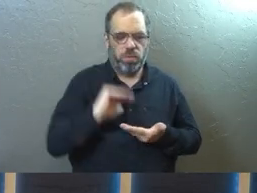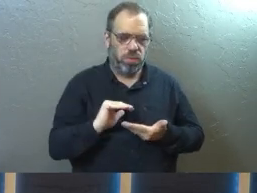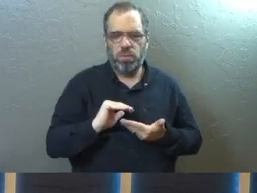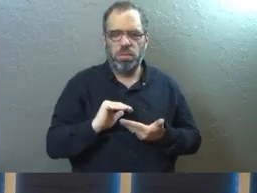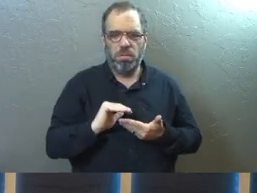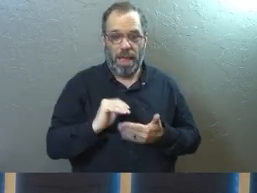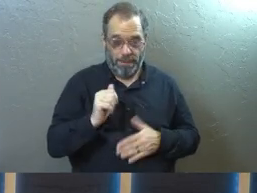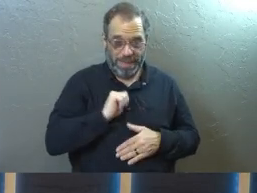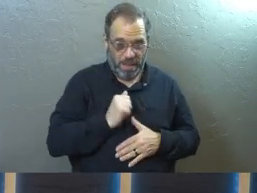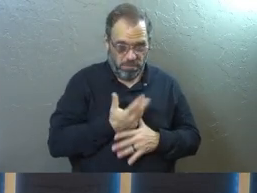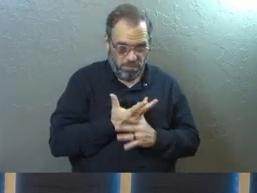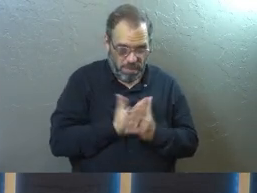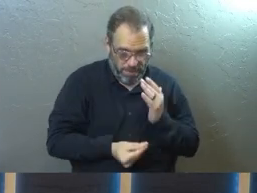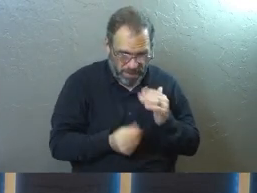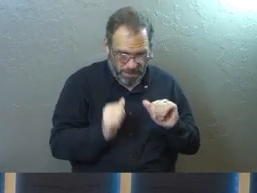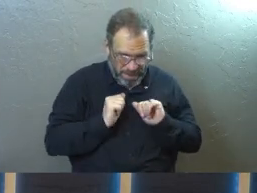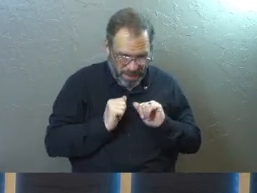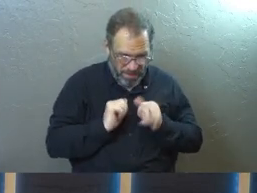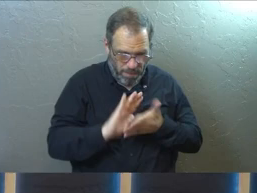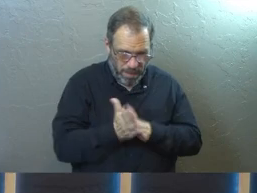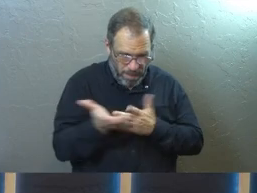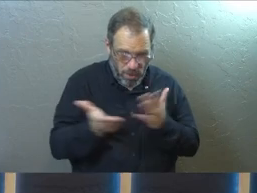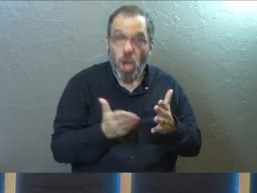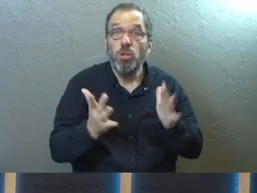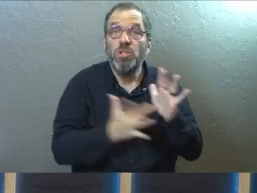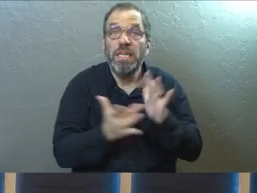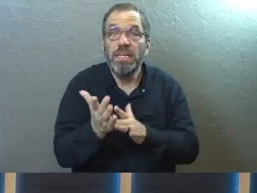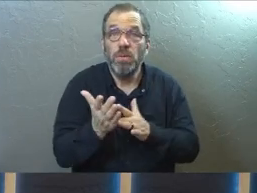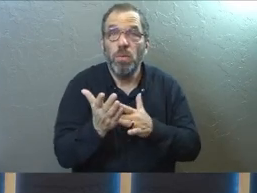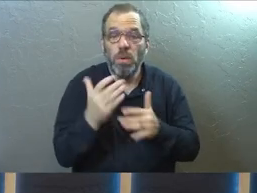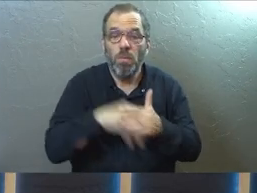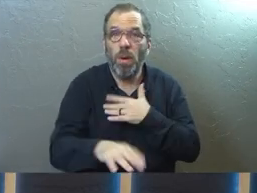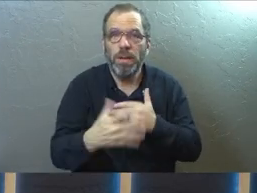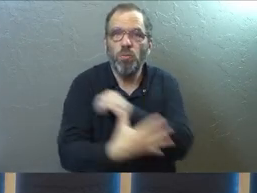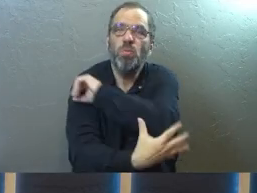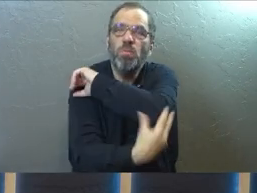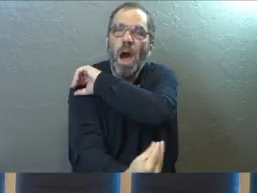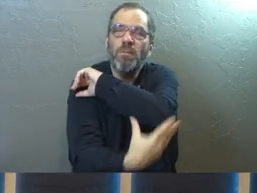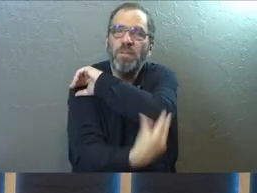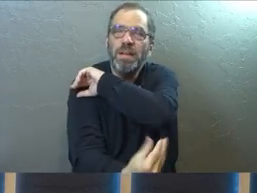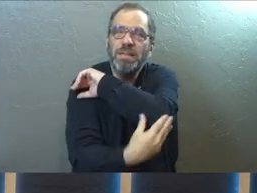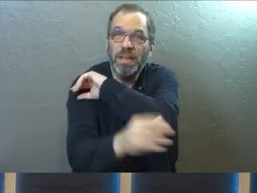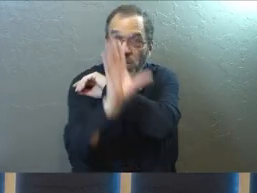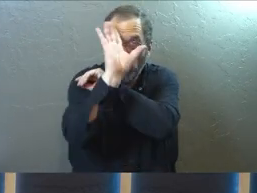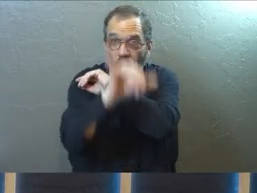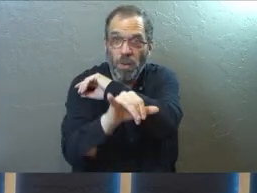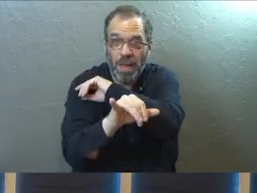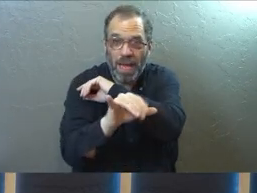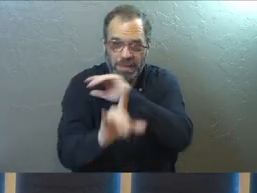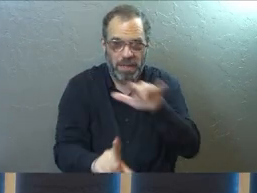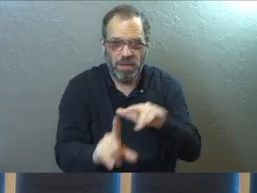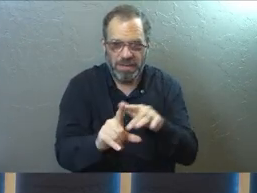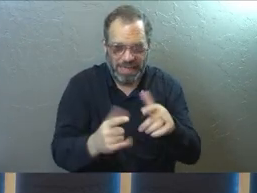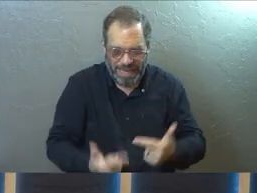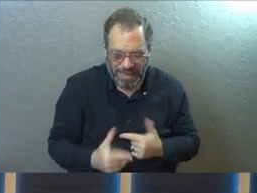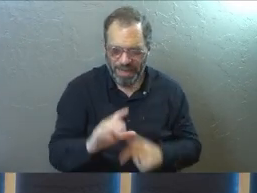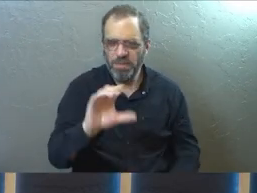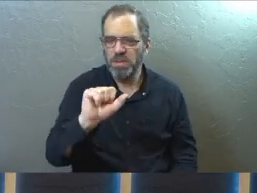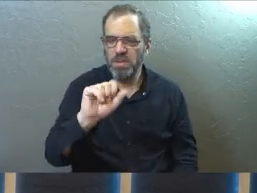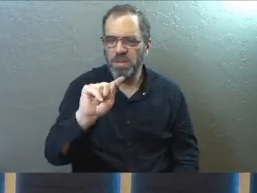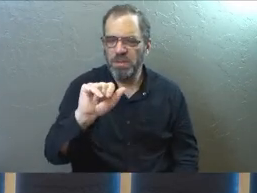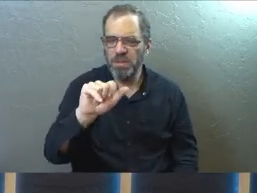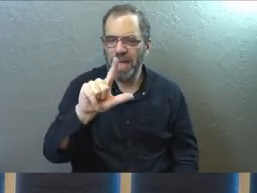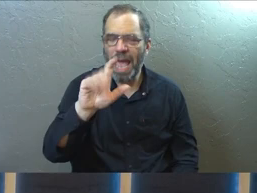empty myself and I'm going to become a servant. Did you know Jesus was born into poverty? Do you know he came to a stable Christmas?